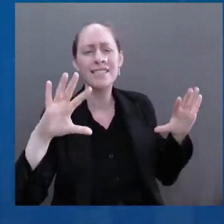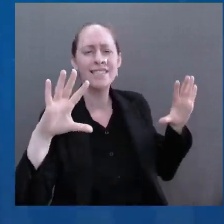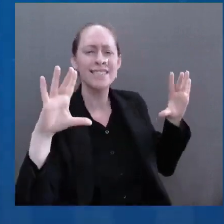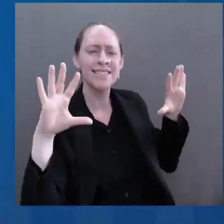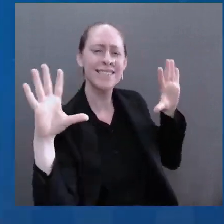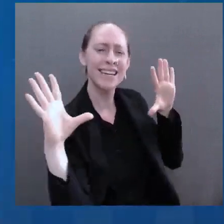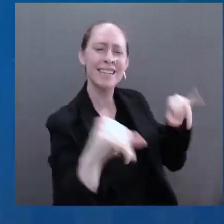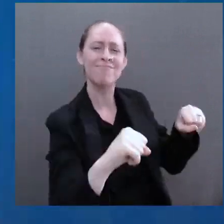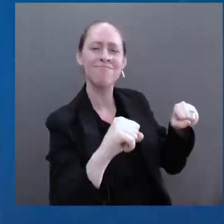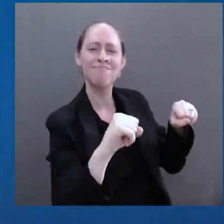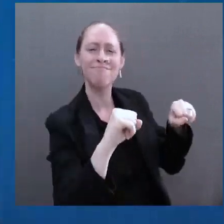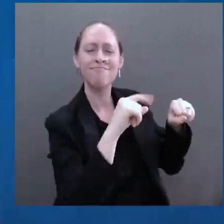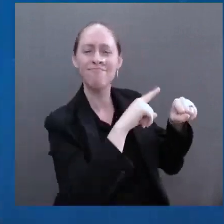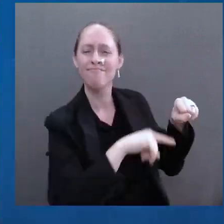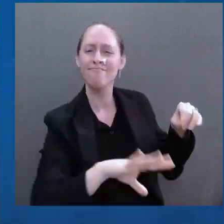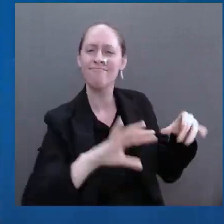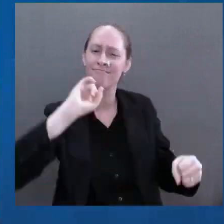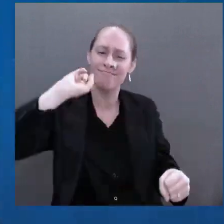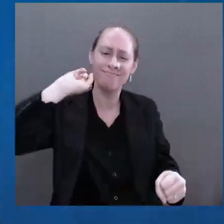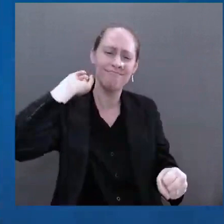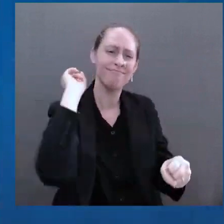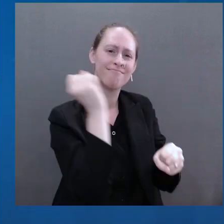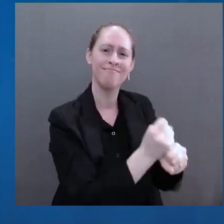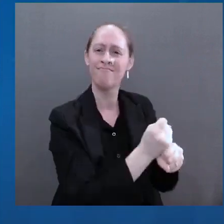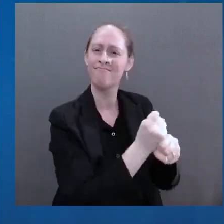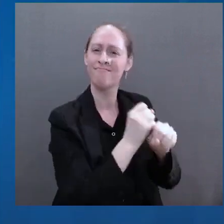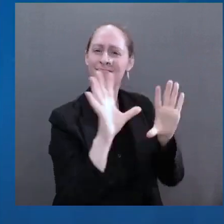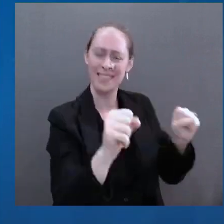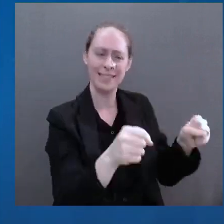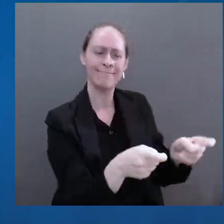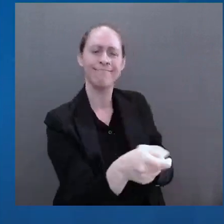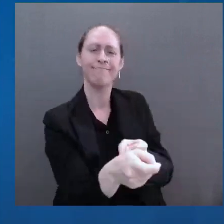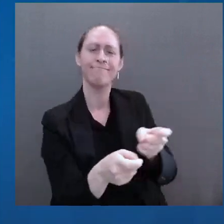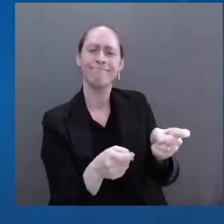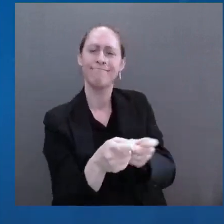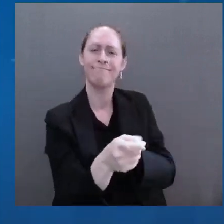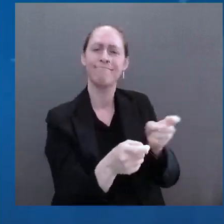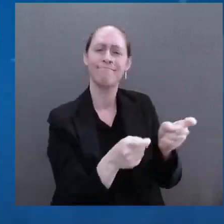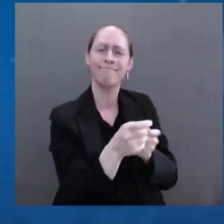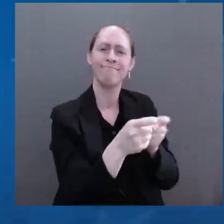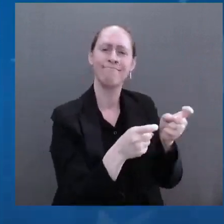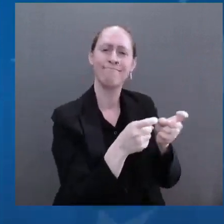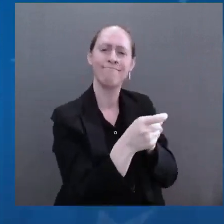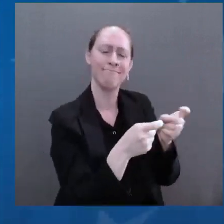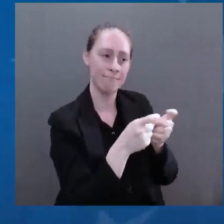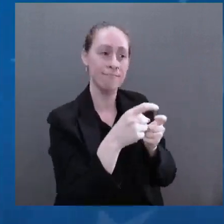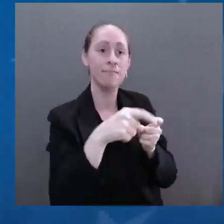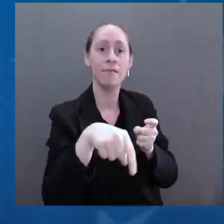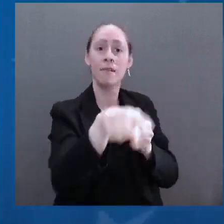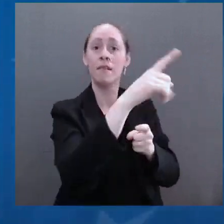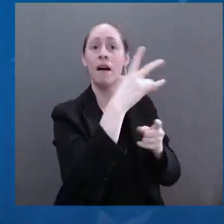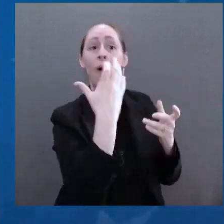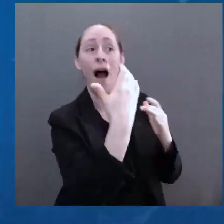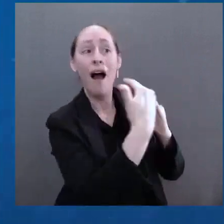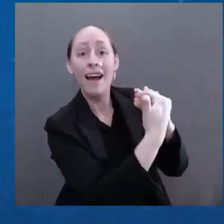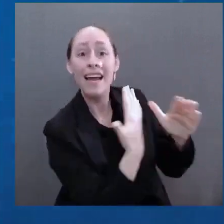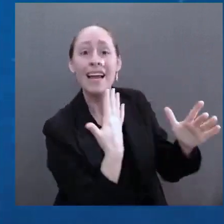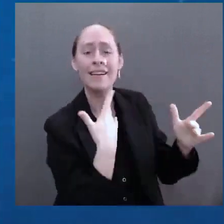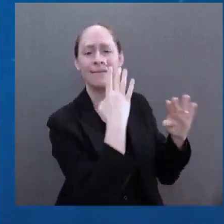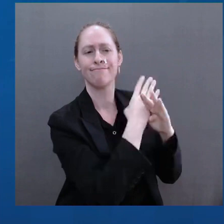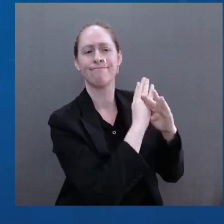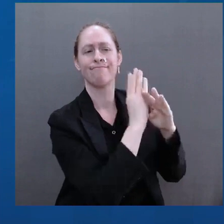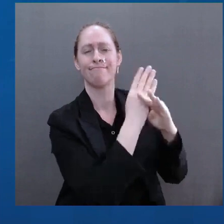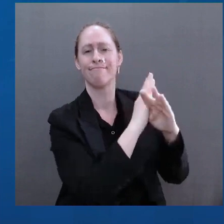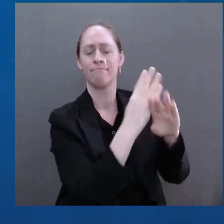Poland. While I know he couldn't be here tonight, we're all grateful in America and around the world for Lech